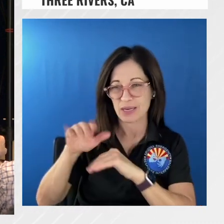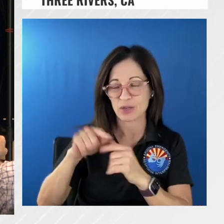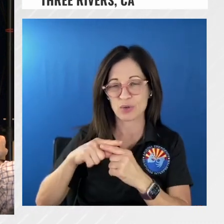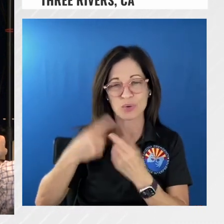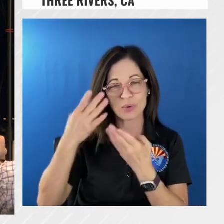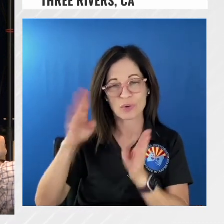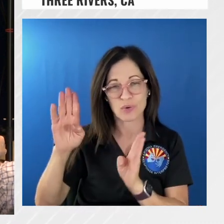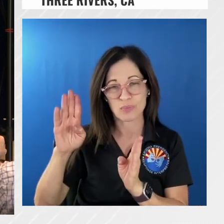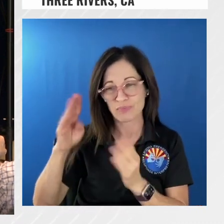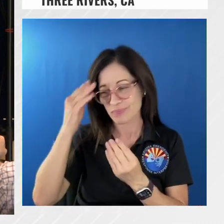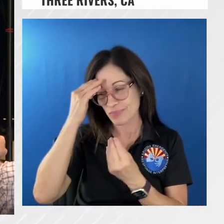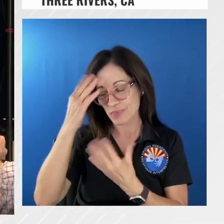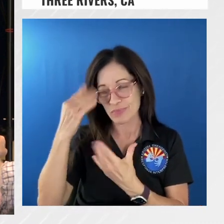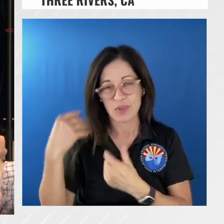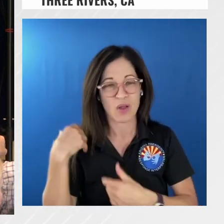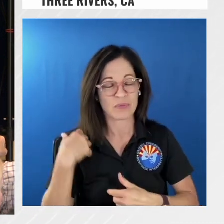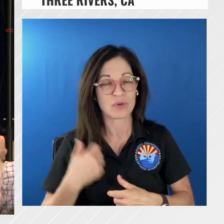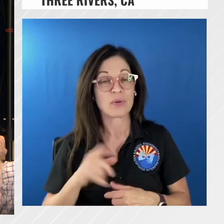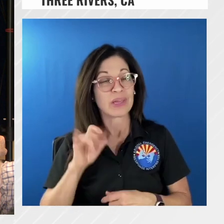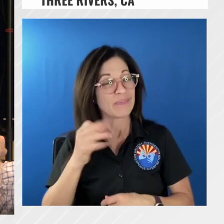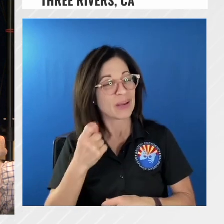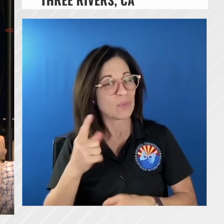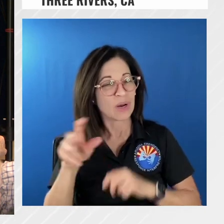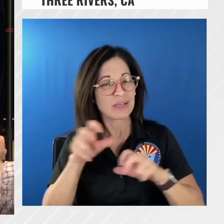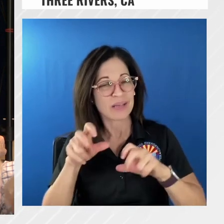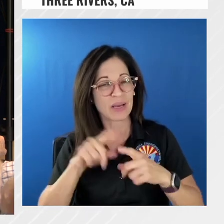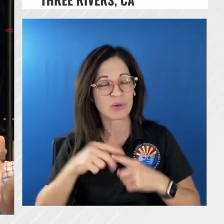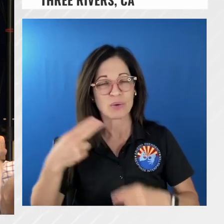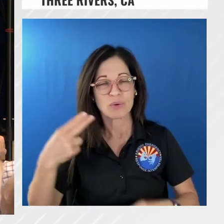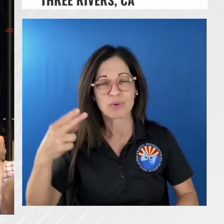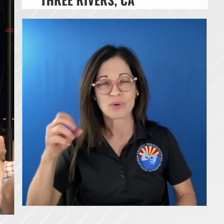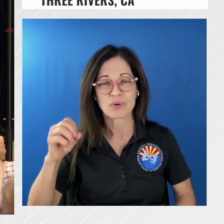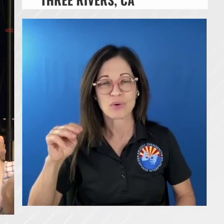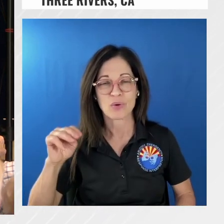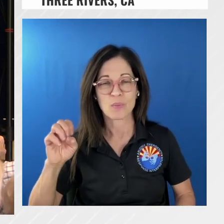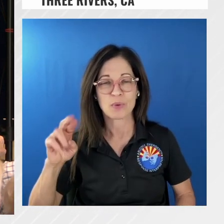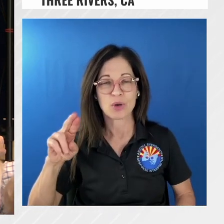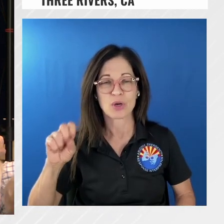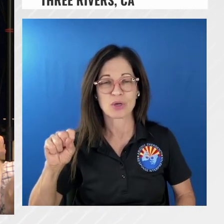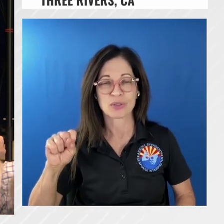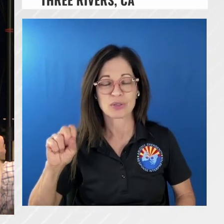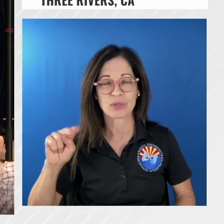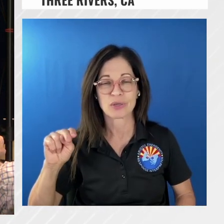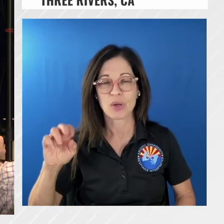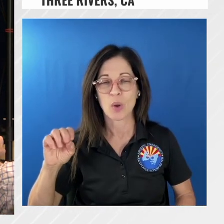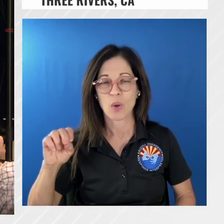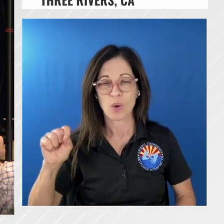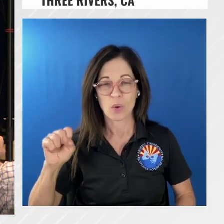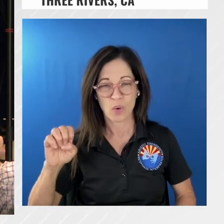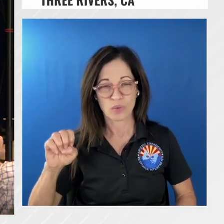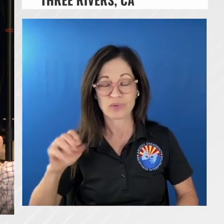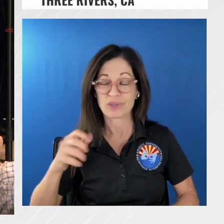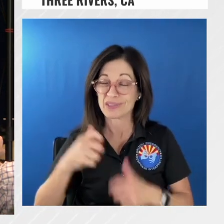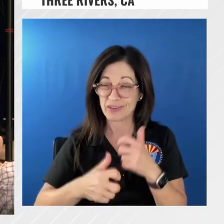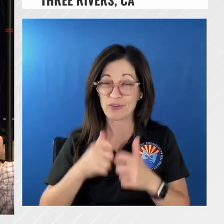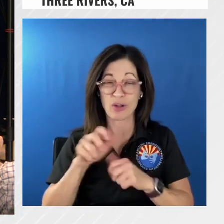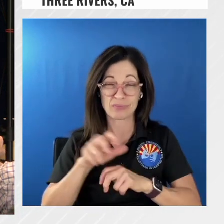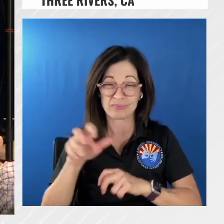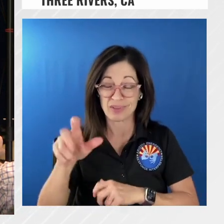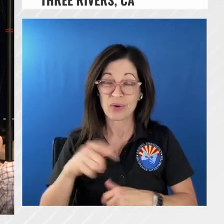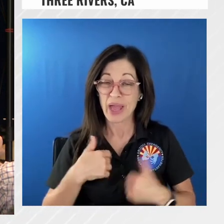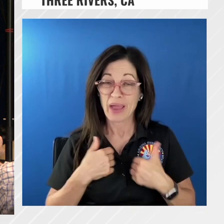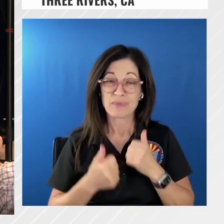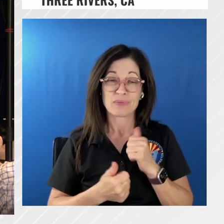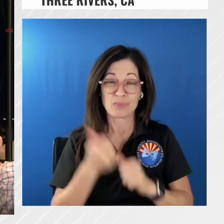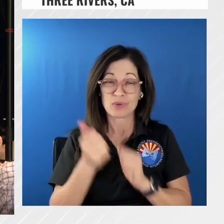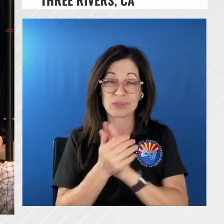it's pretty rugged we have some of our most talented sure-footed people out there and when they're telling me that they can't make it there i trust what they're telling